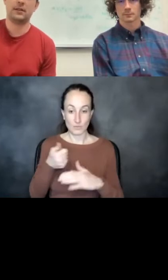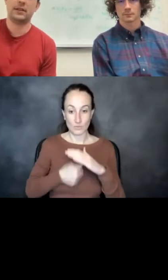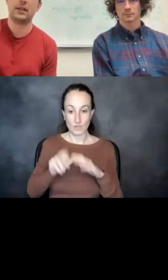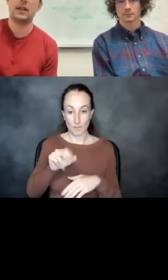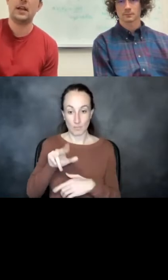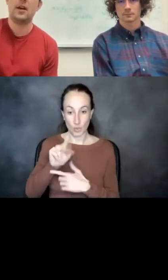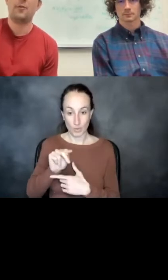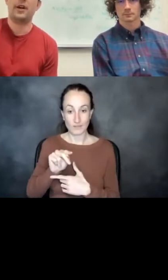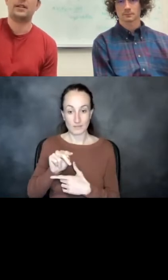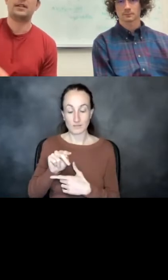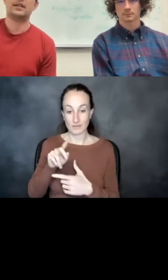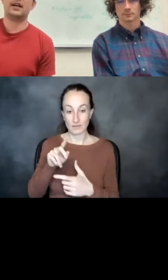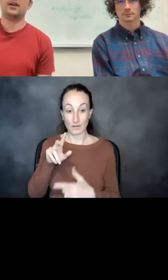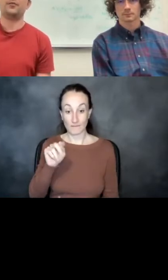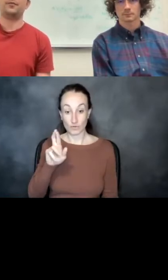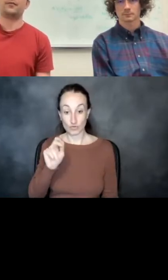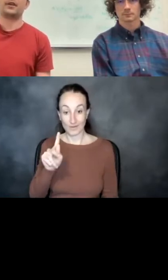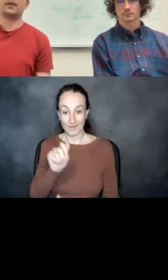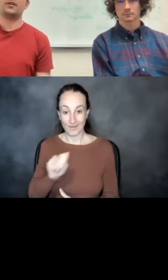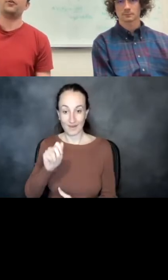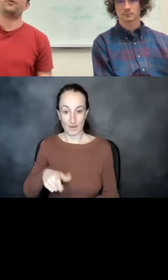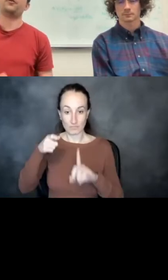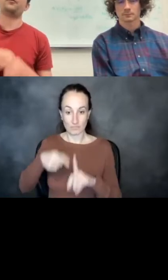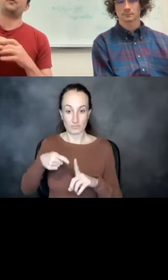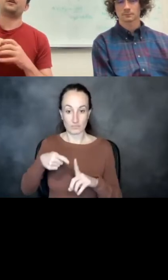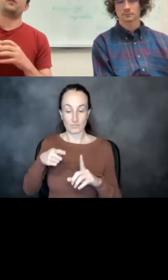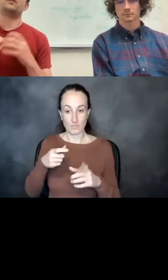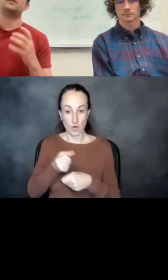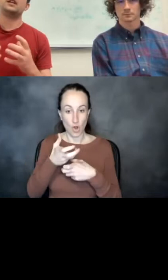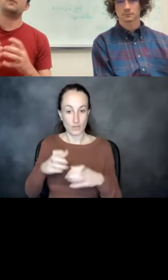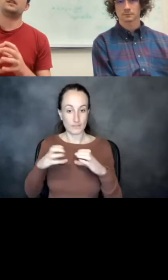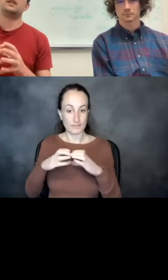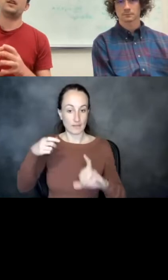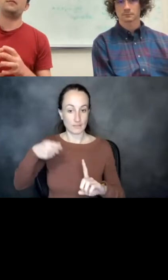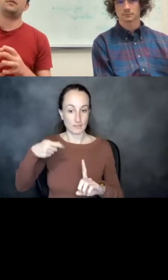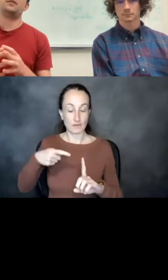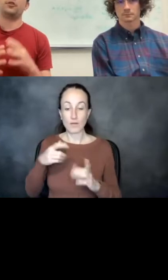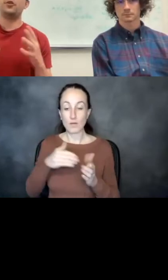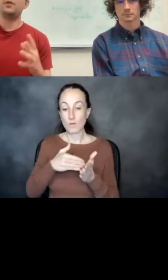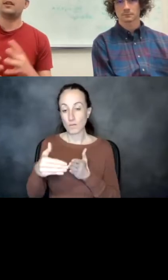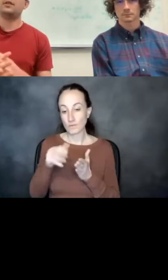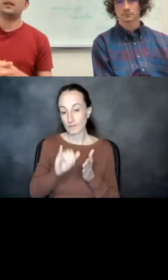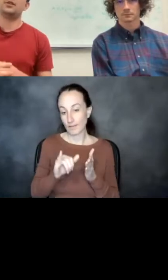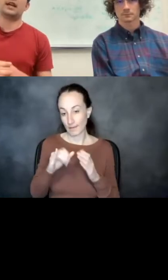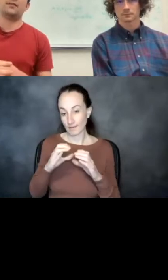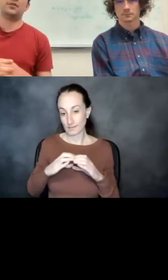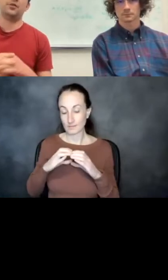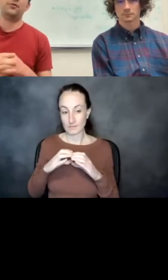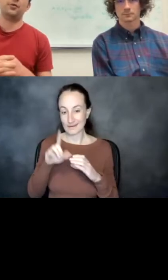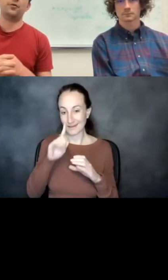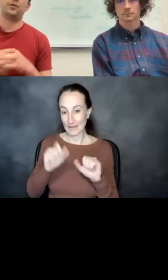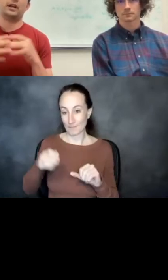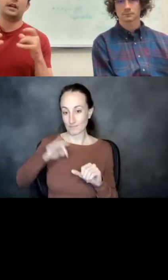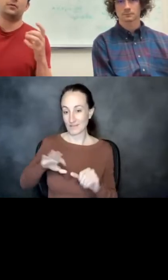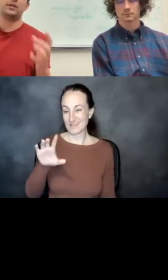signaling. But, you know, for a lot of the times it can be added or it could be advantageous to have a de